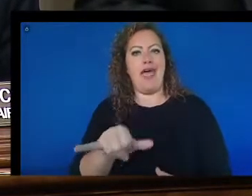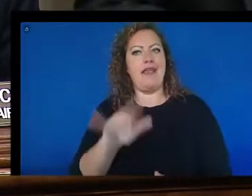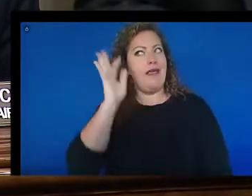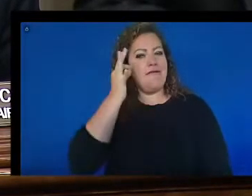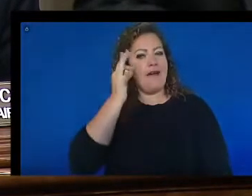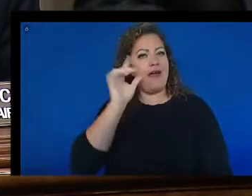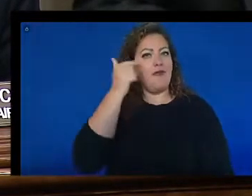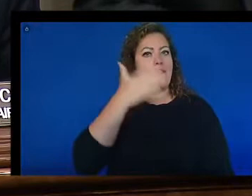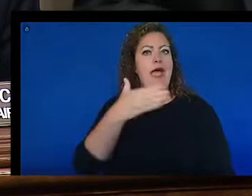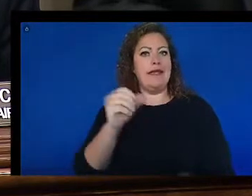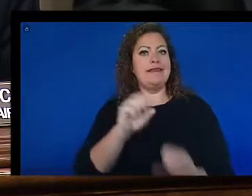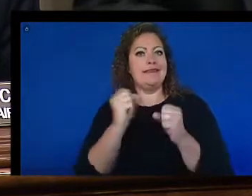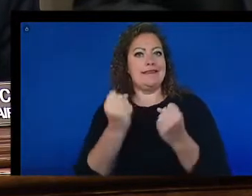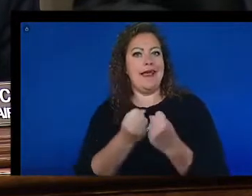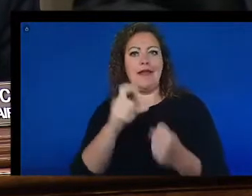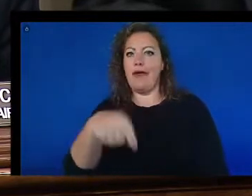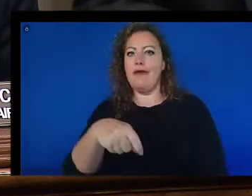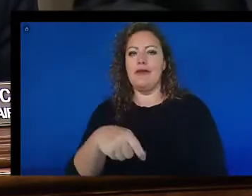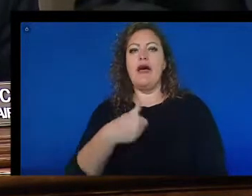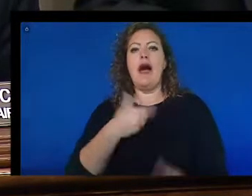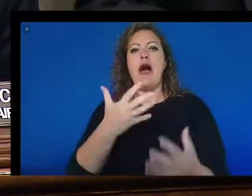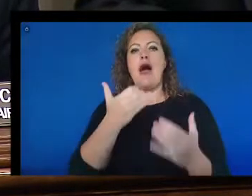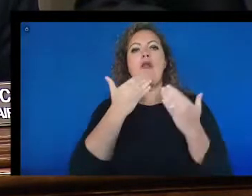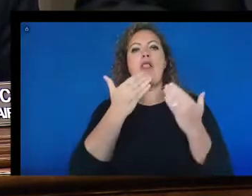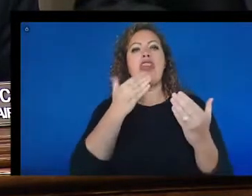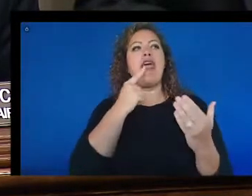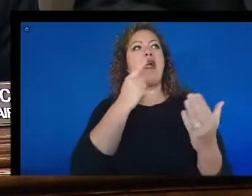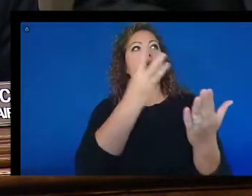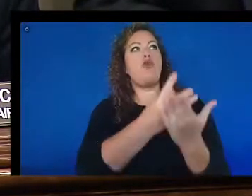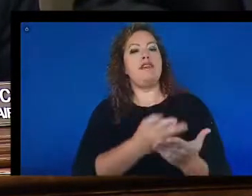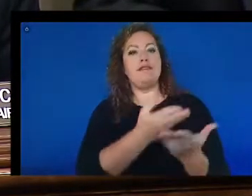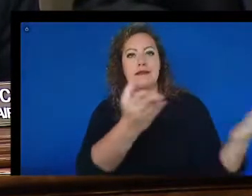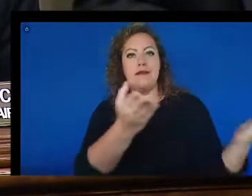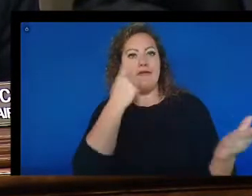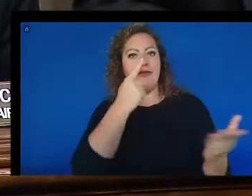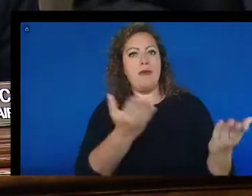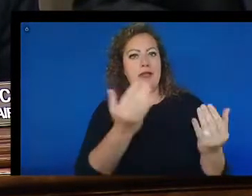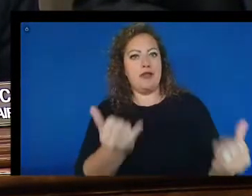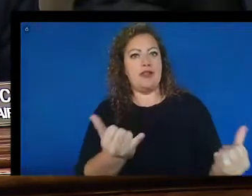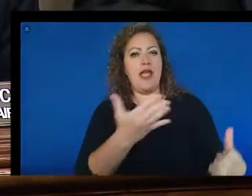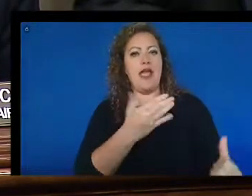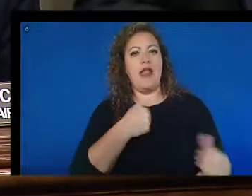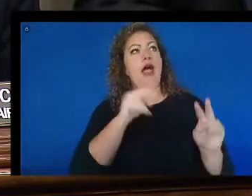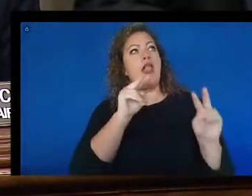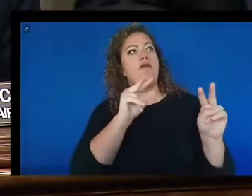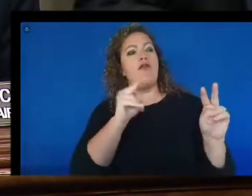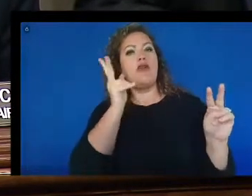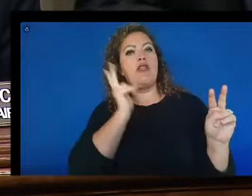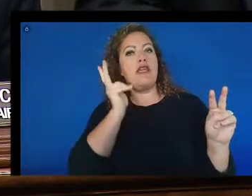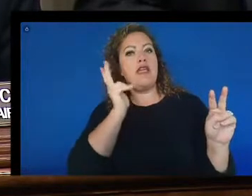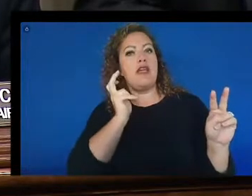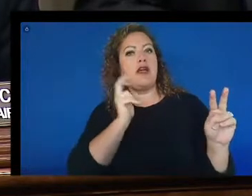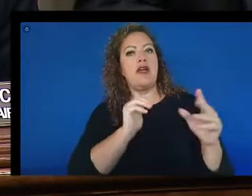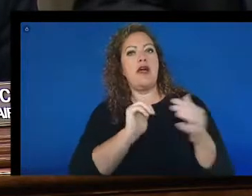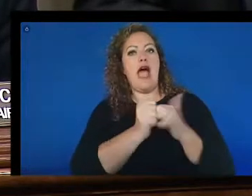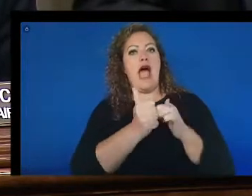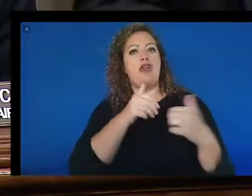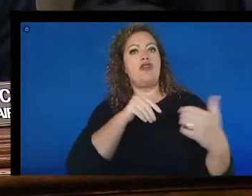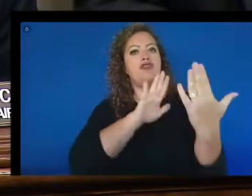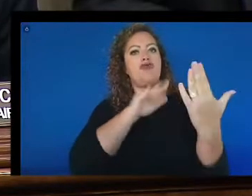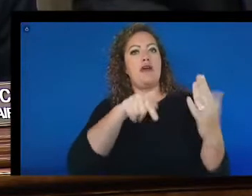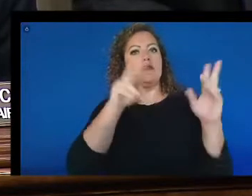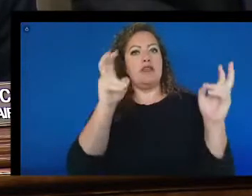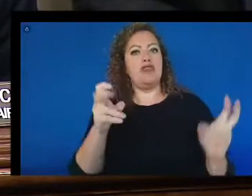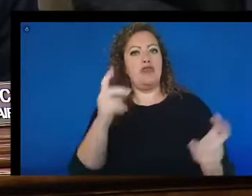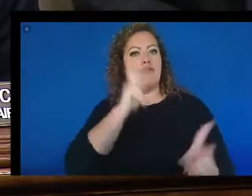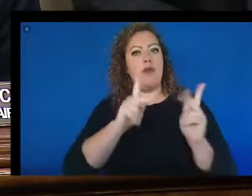society. So I want to thank our witnesses for being here today, and I look forward to hearing how to address these issues for people